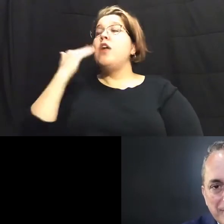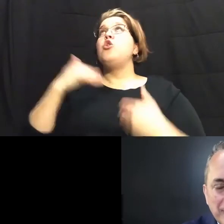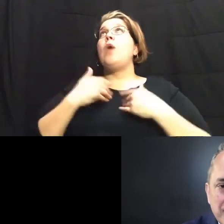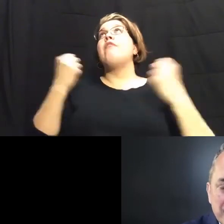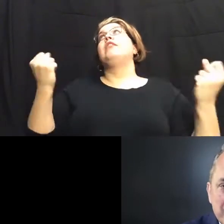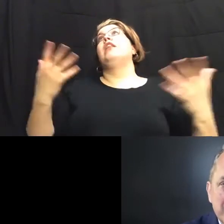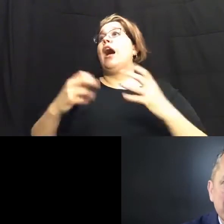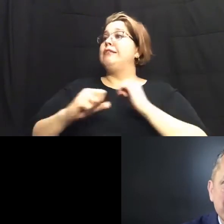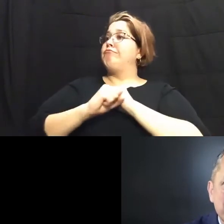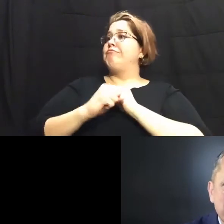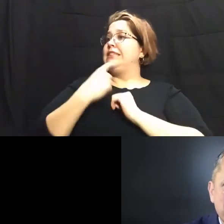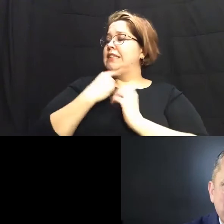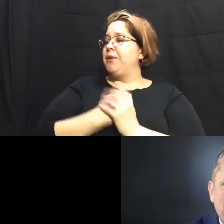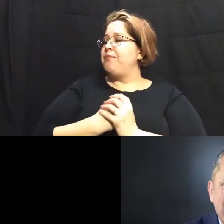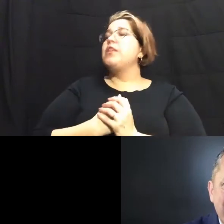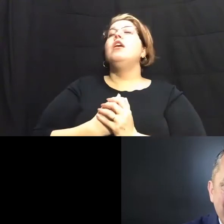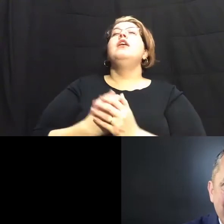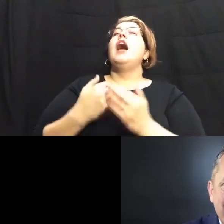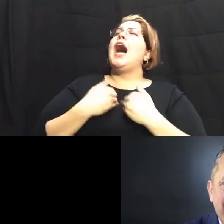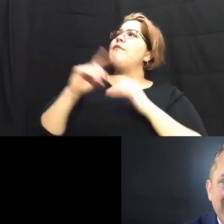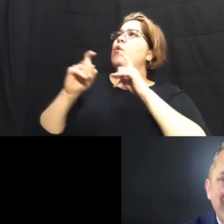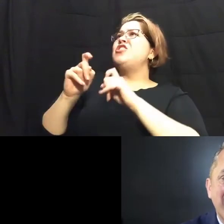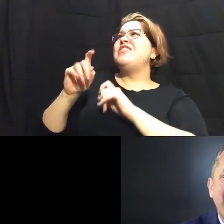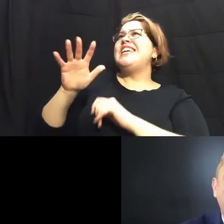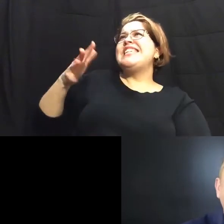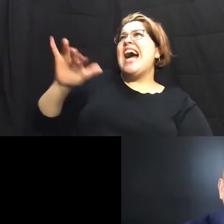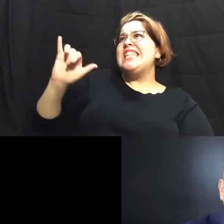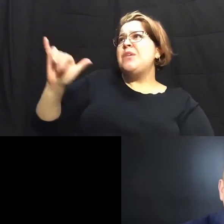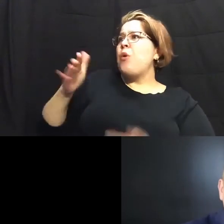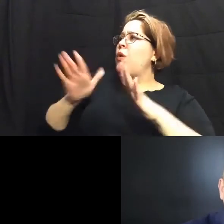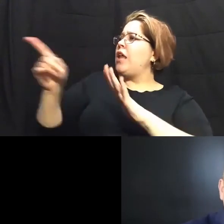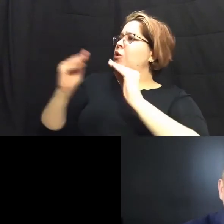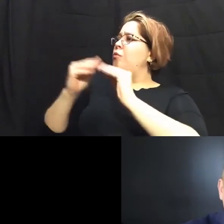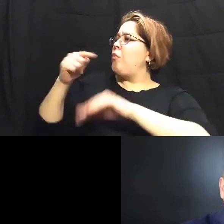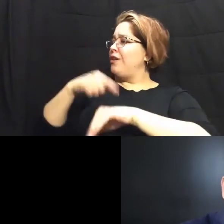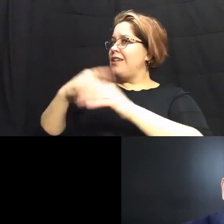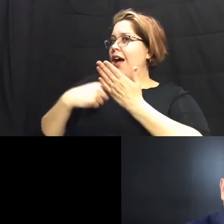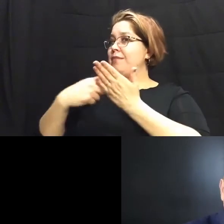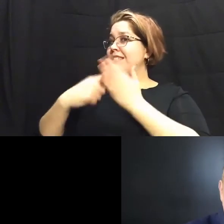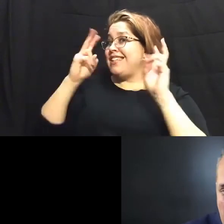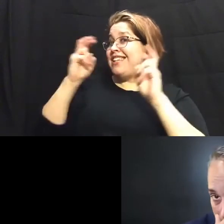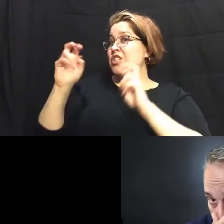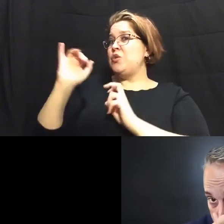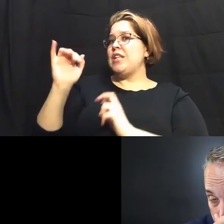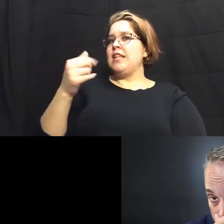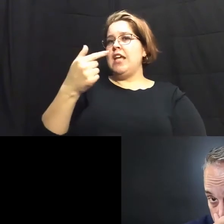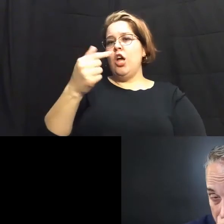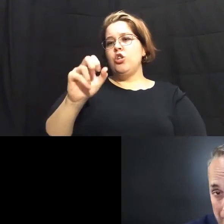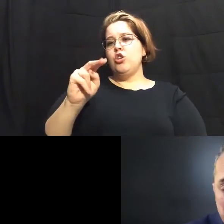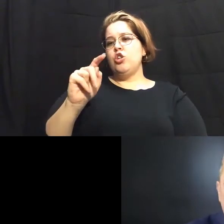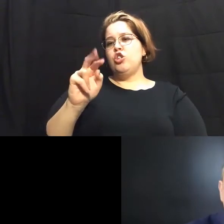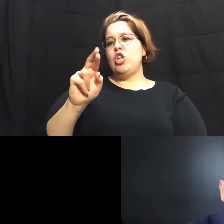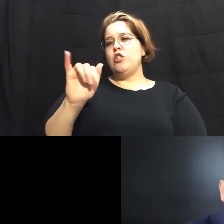so i have another question that's similar and i'll give you more time to talk about issues like gentrification and um